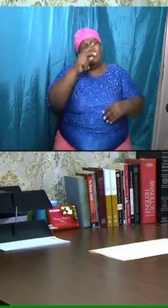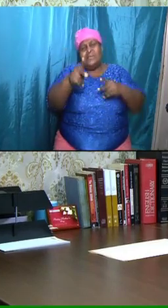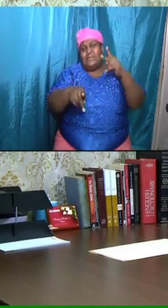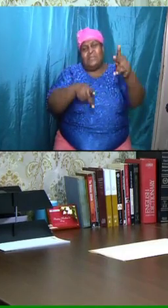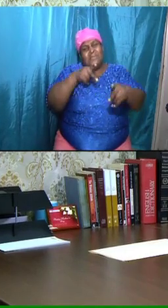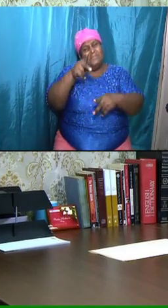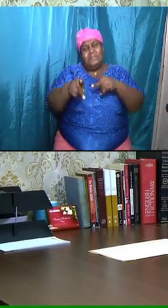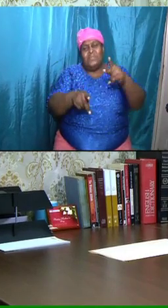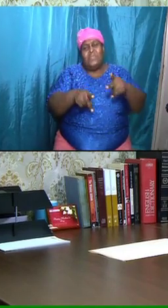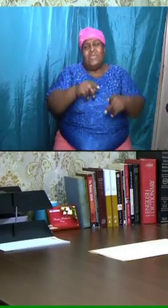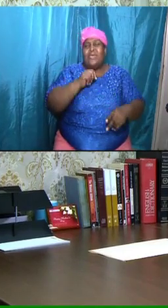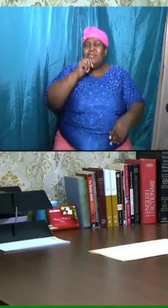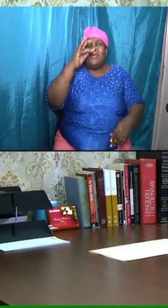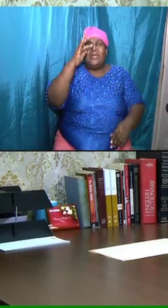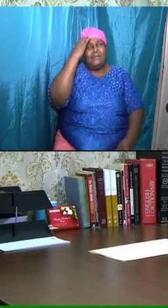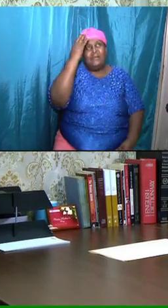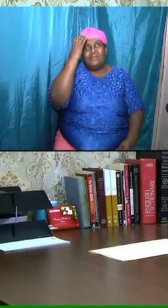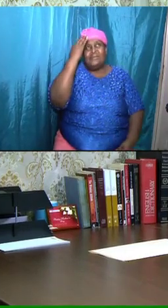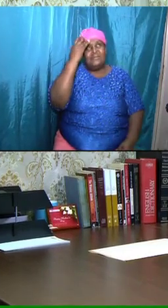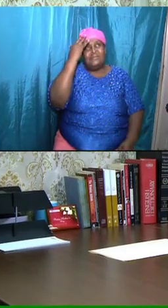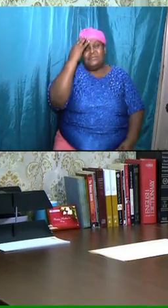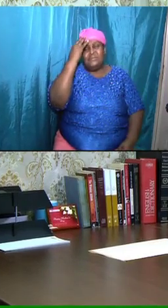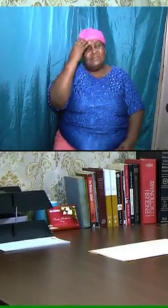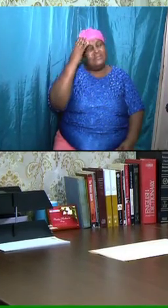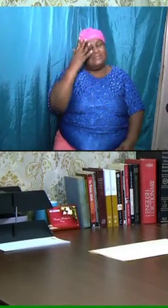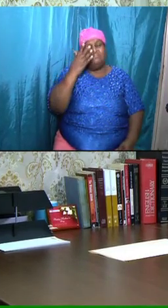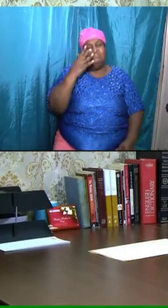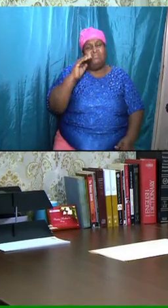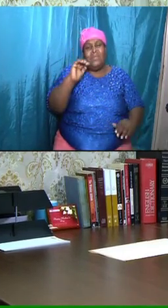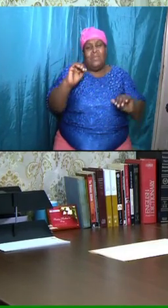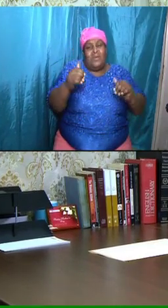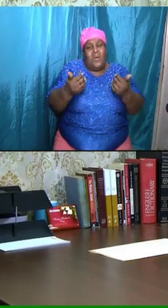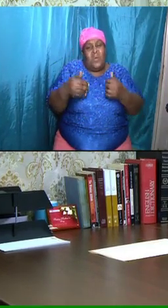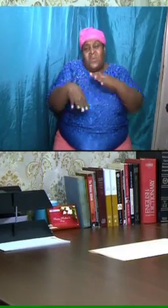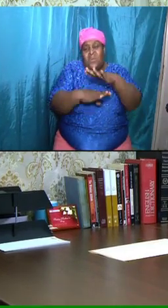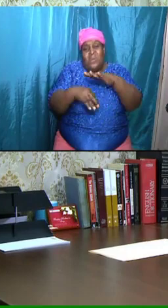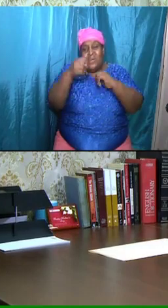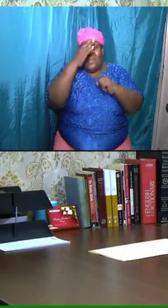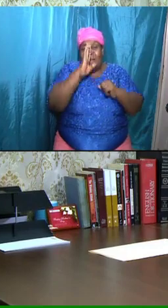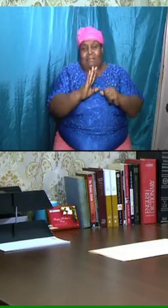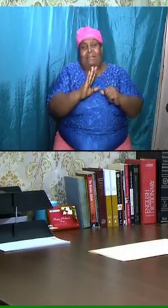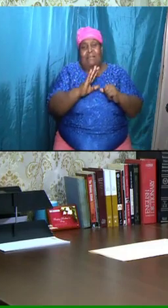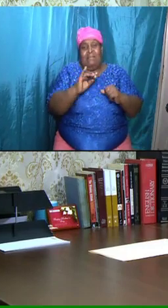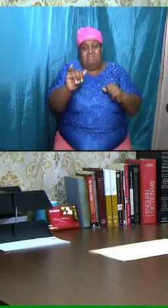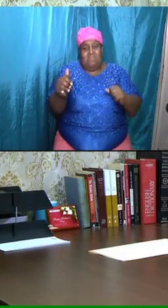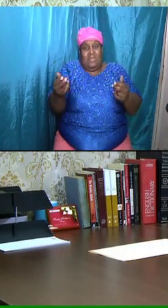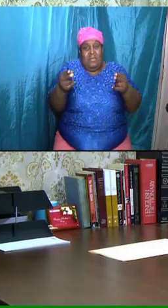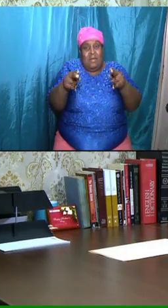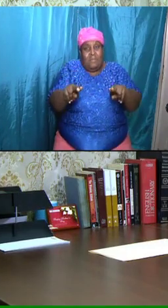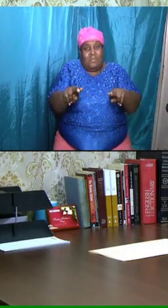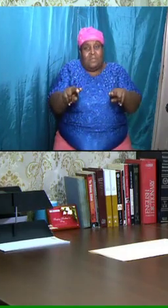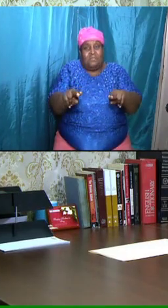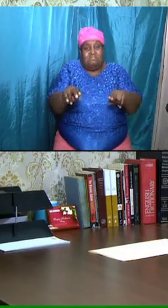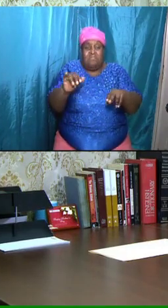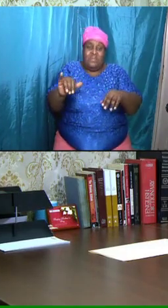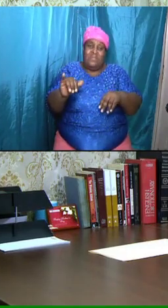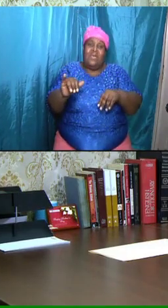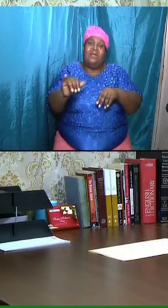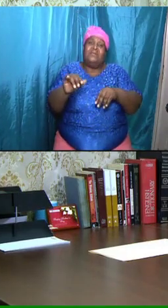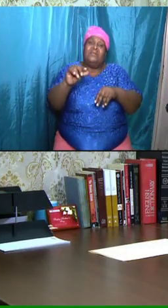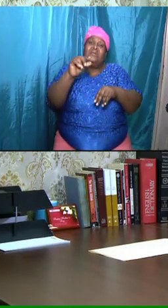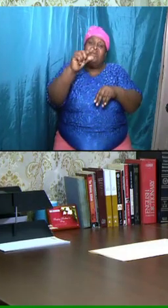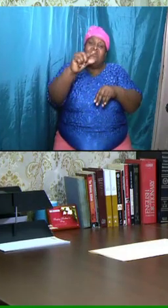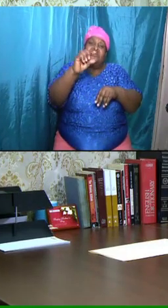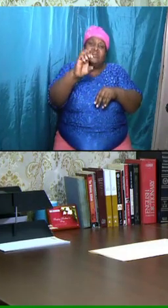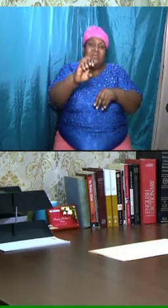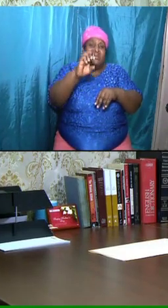considered. How under God, God's heaven could this have happened that Gentiles were called into a